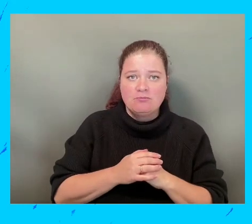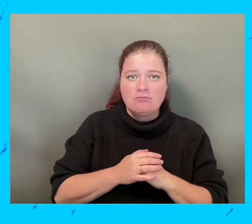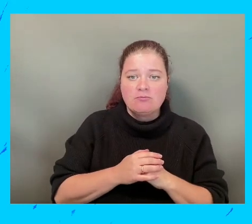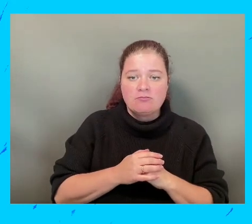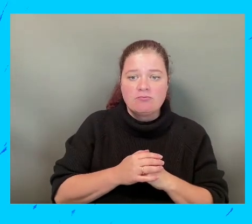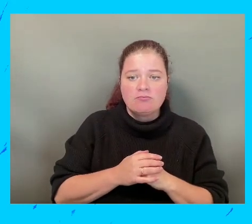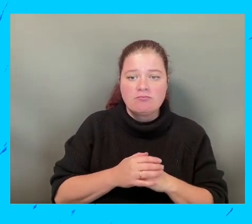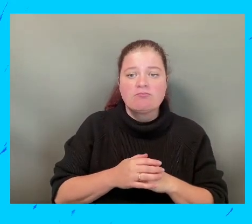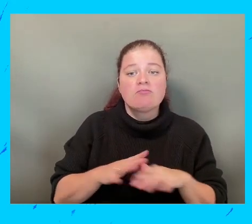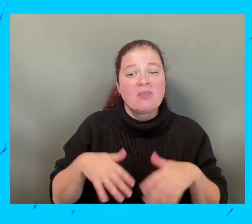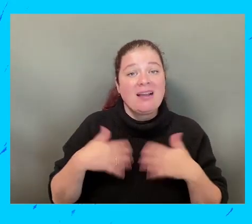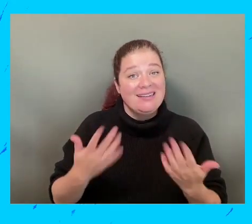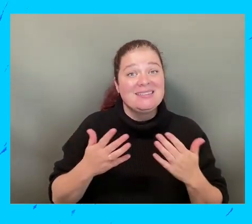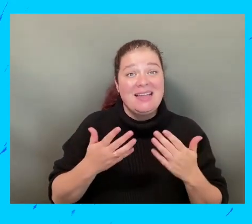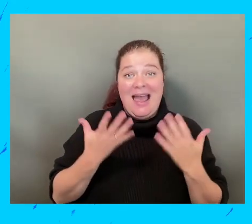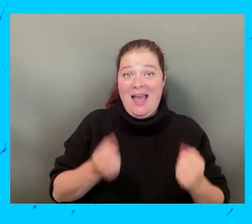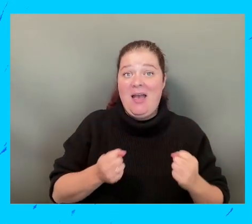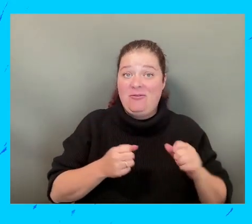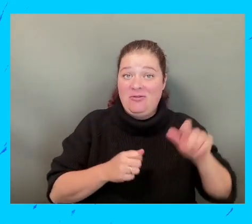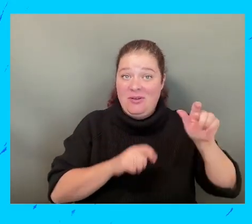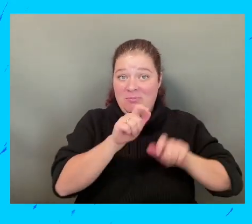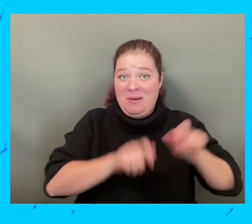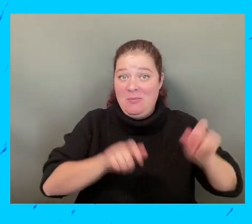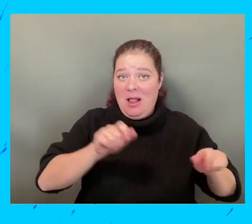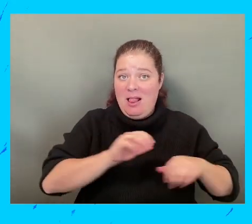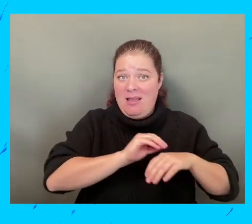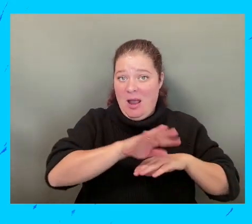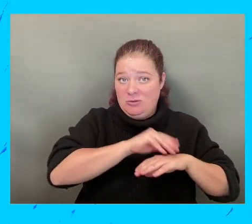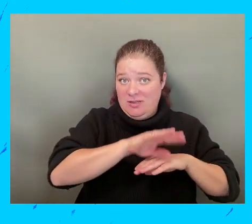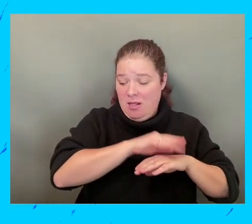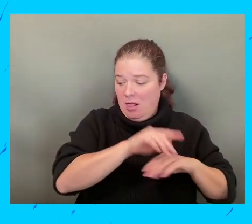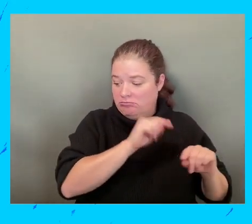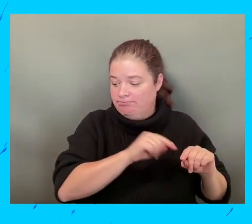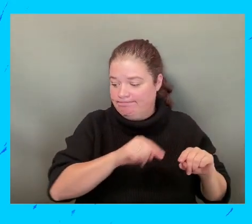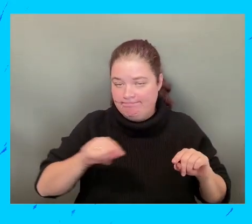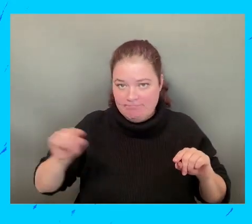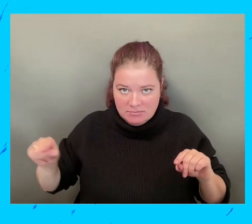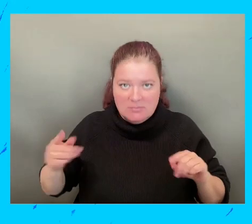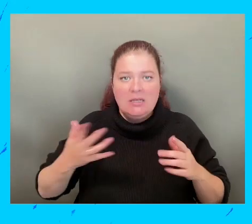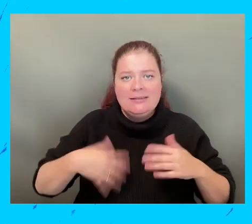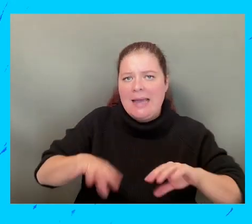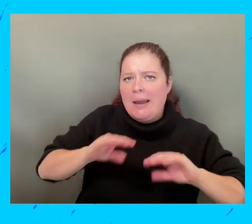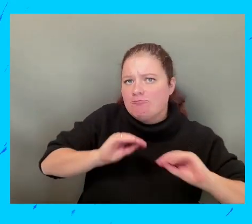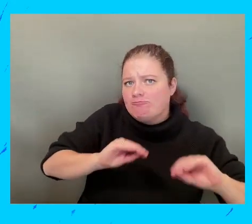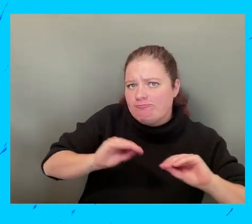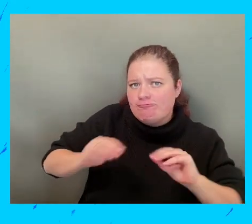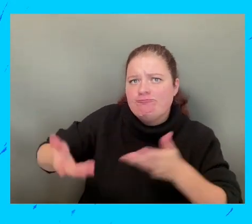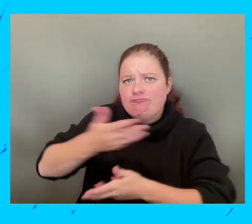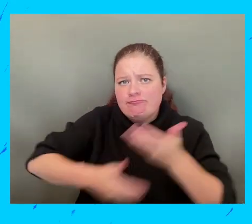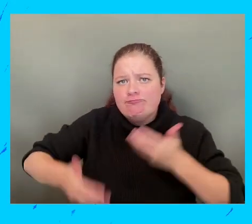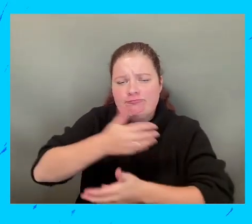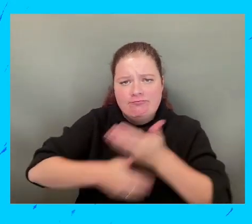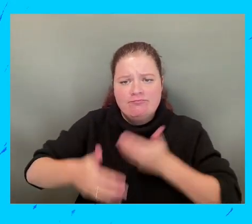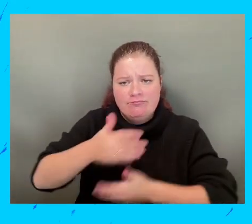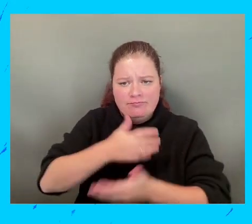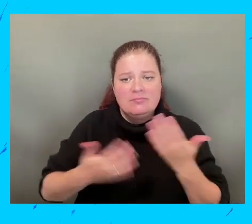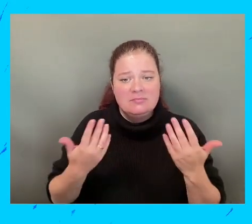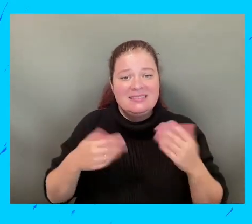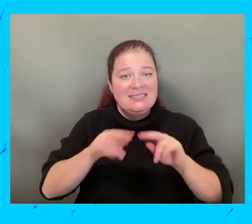also of different people who have a general and we